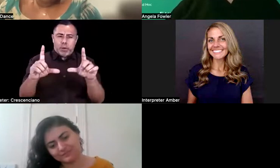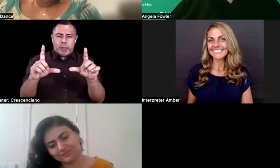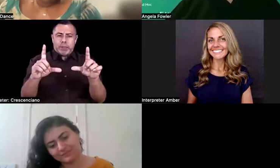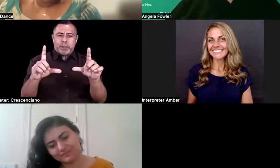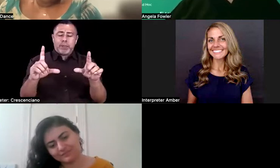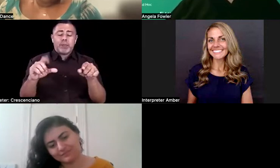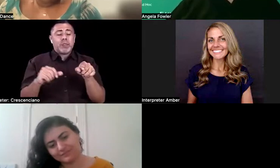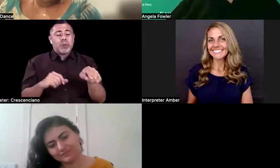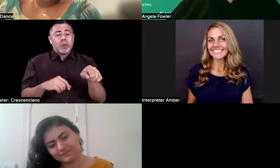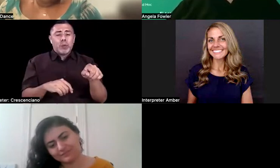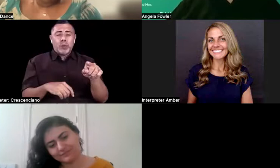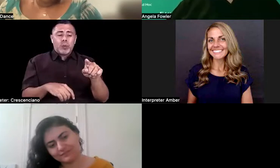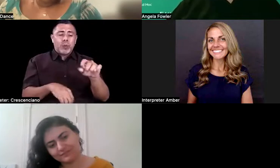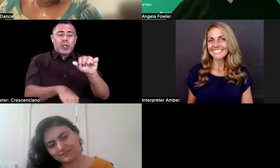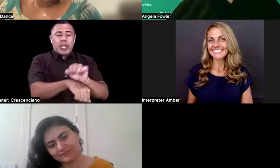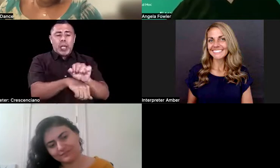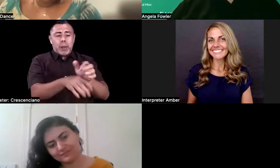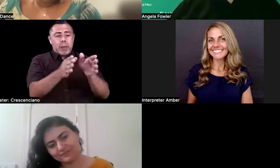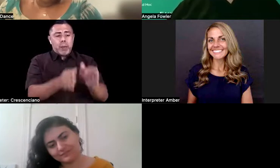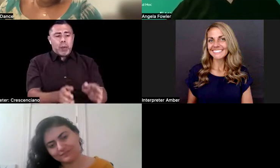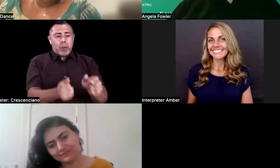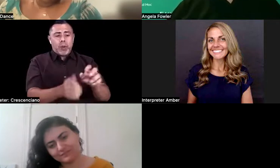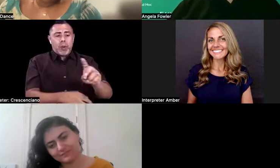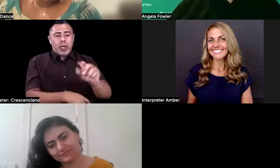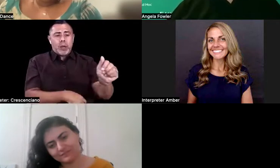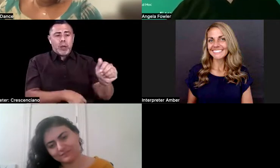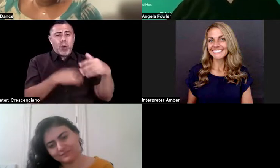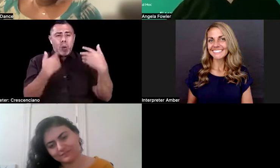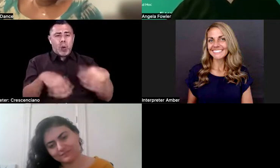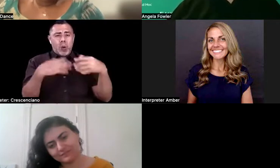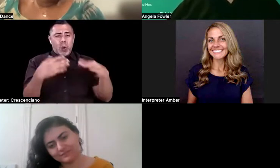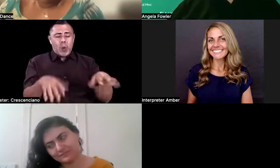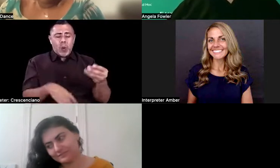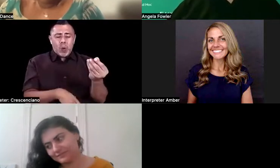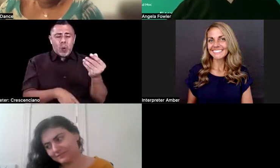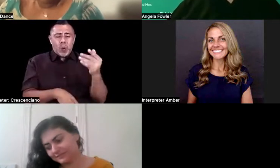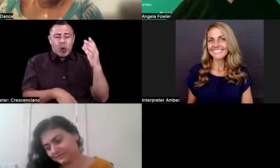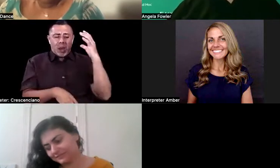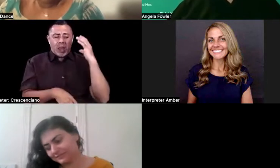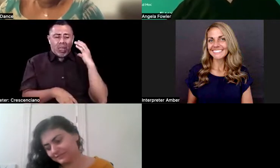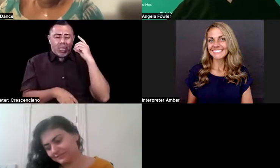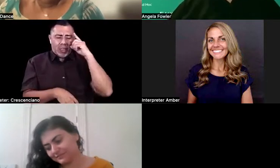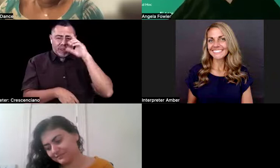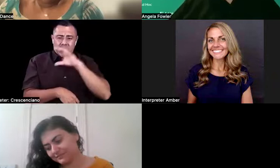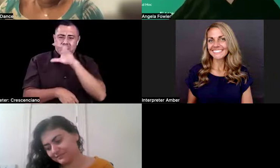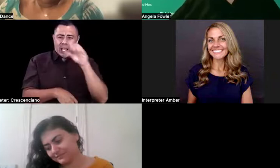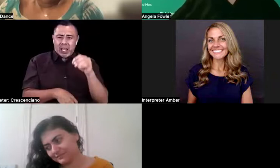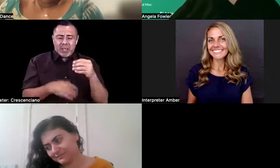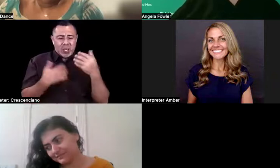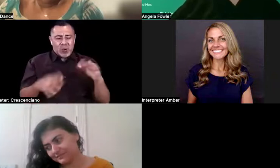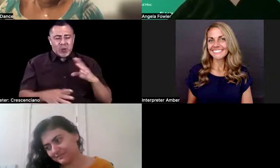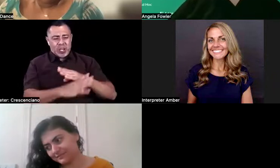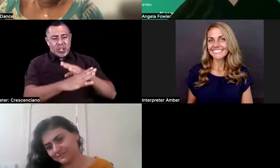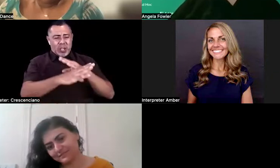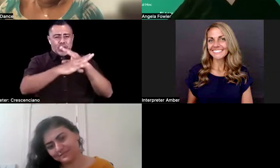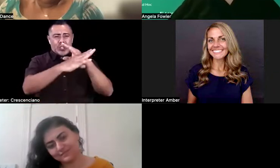is an undue burden, that it creates a problem for the organization, that it creates, um, an unnecessary hurdle. And I come back